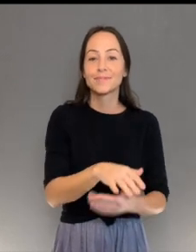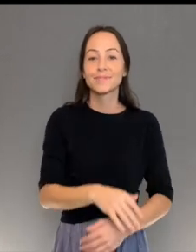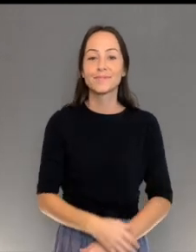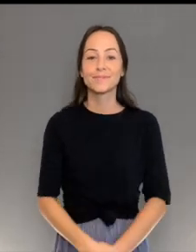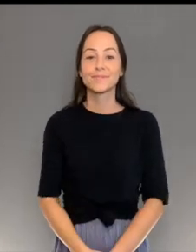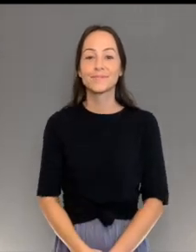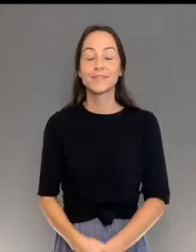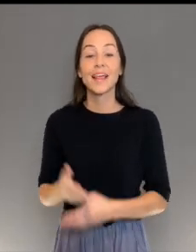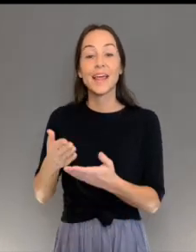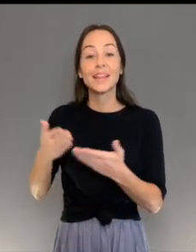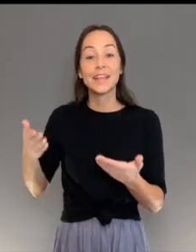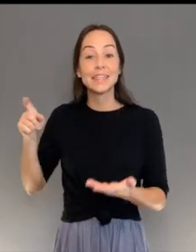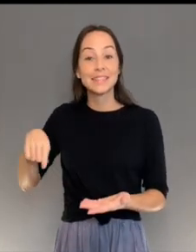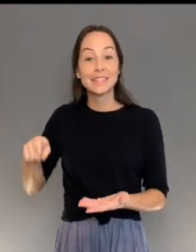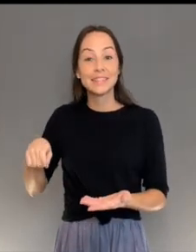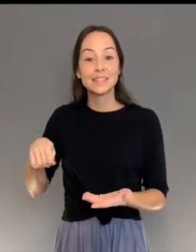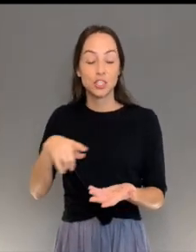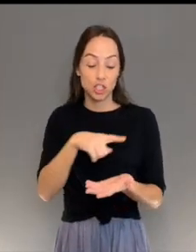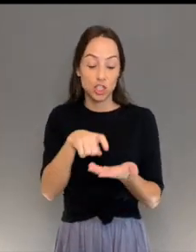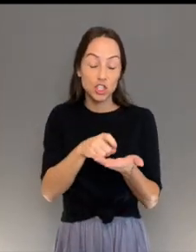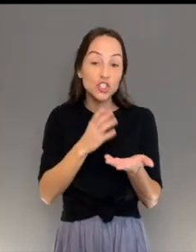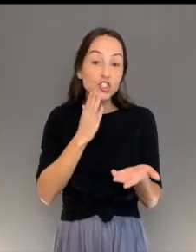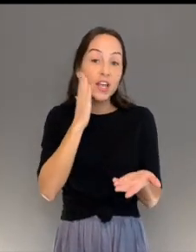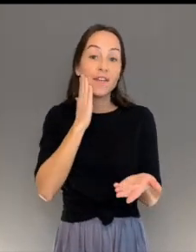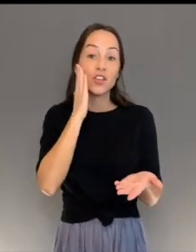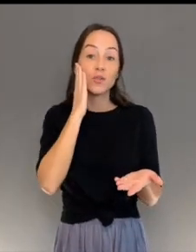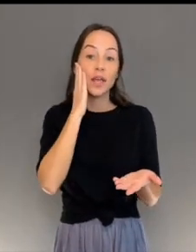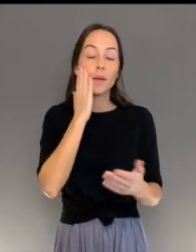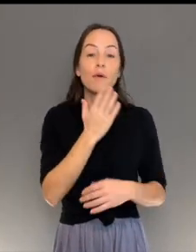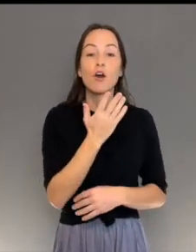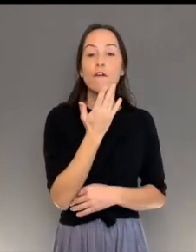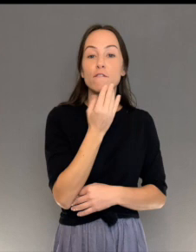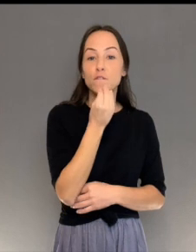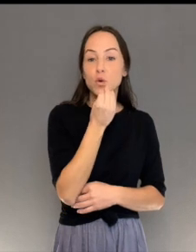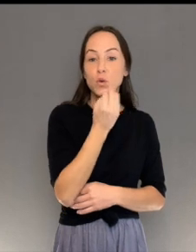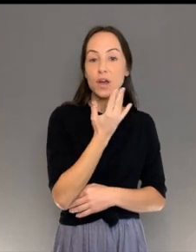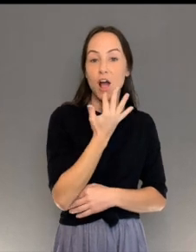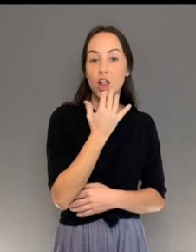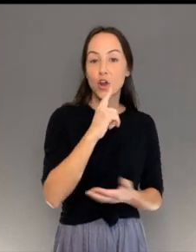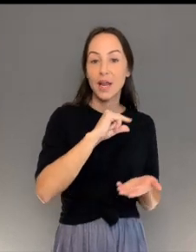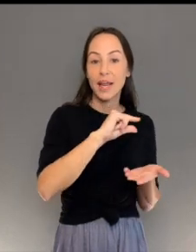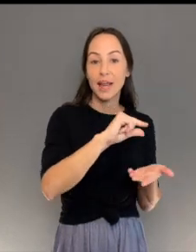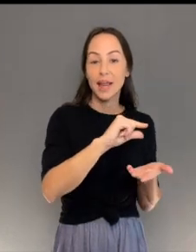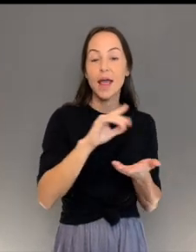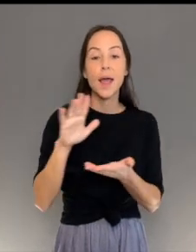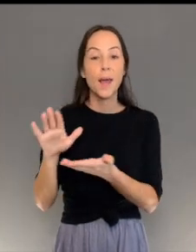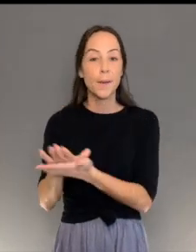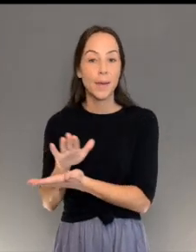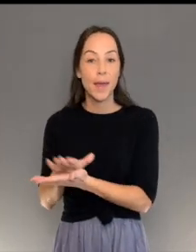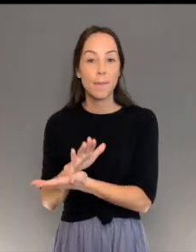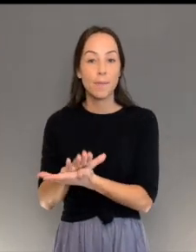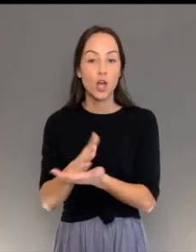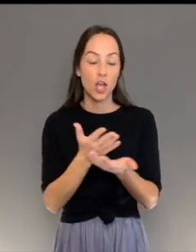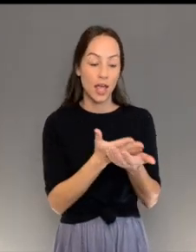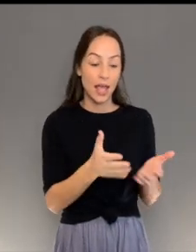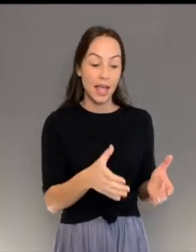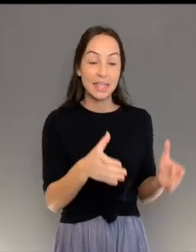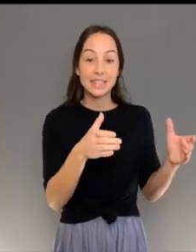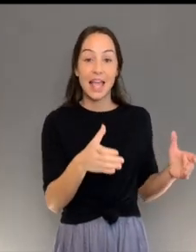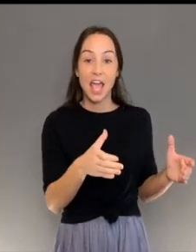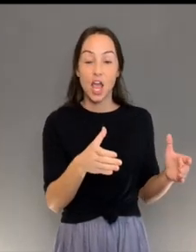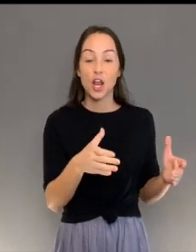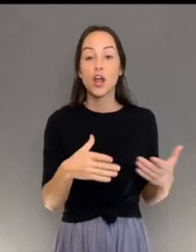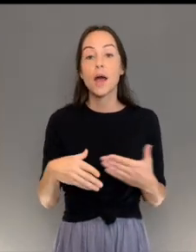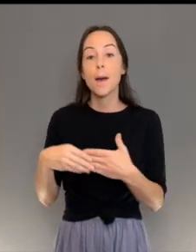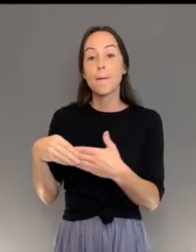Materials Shaving cream, food coloring, paper, container, plastic utensil, ruler,